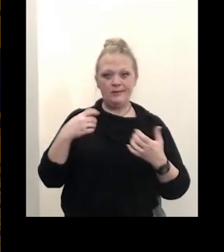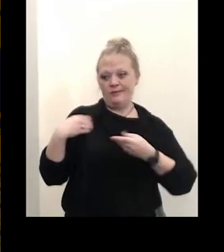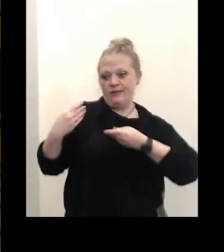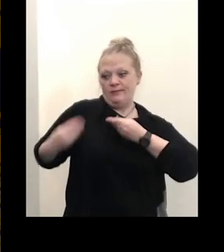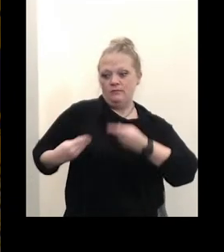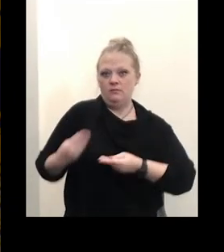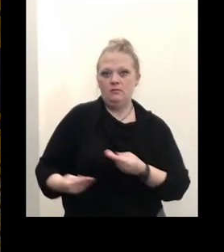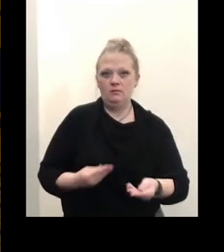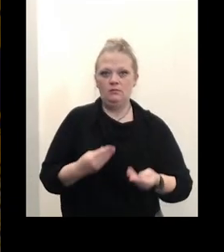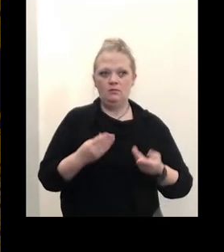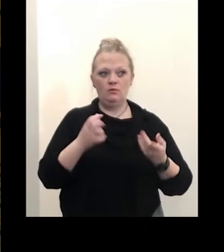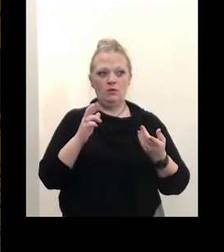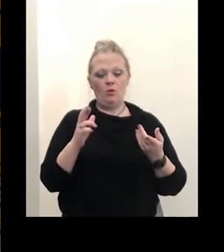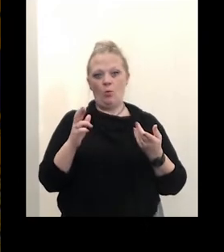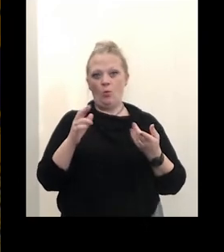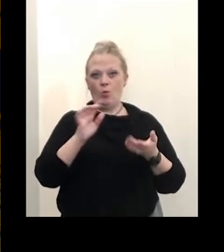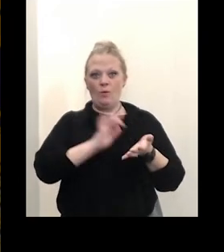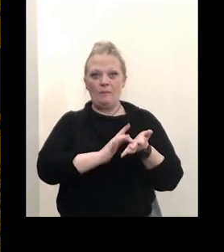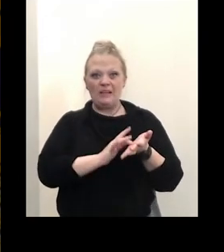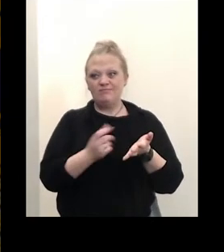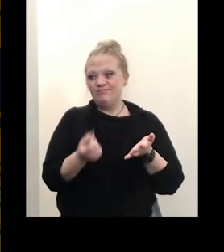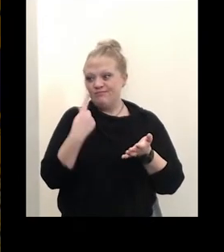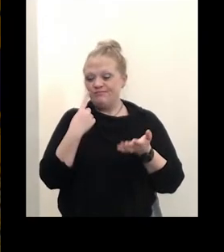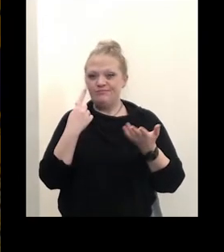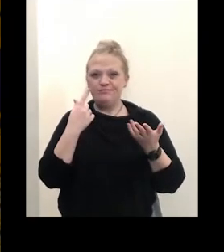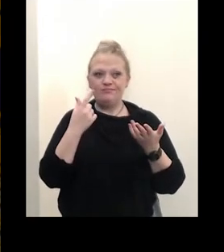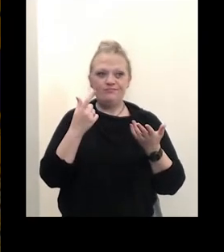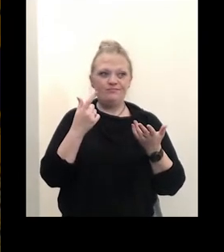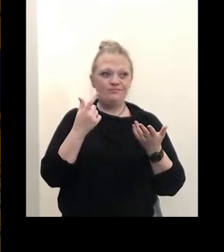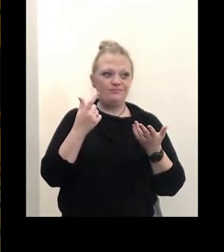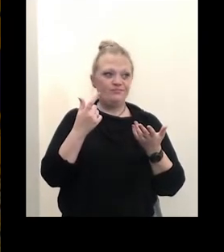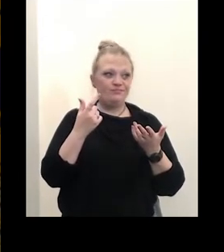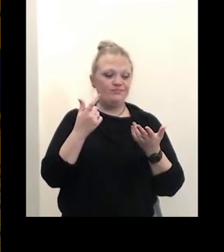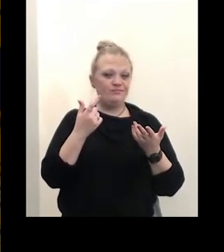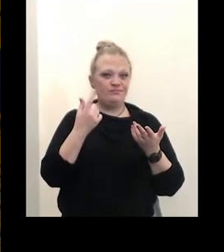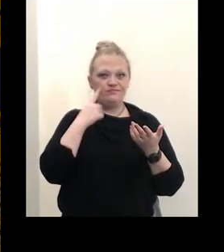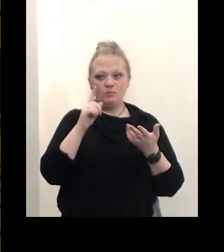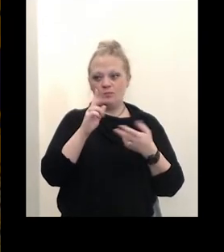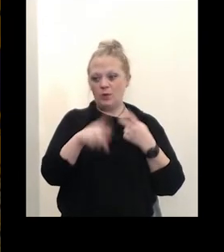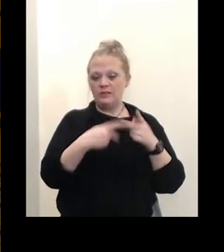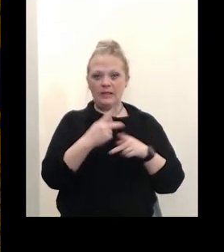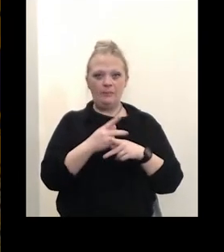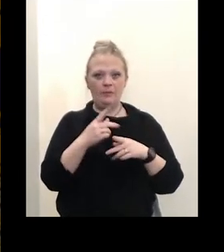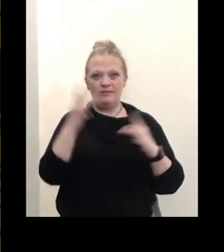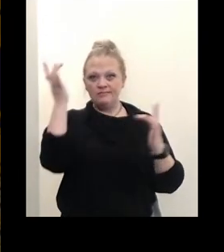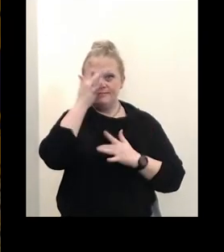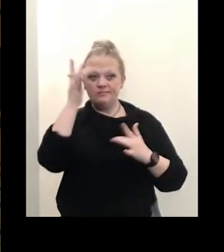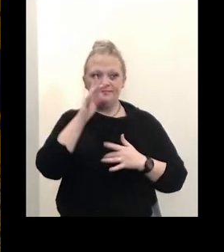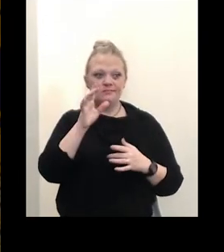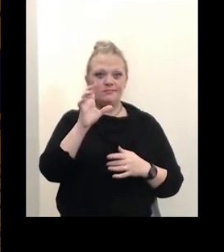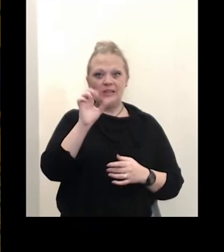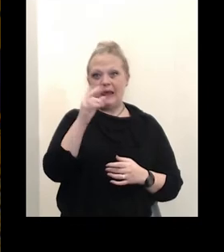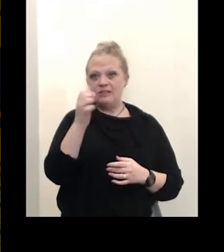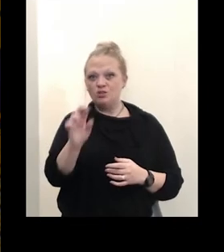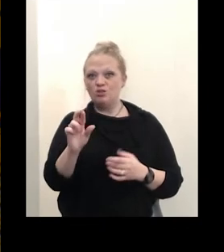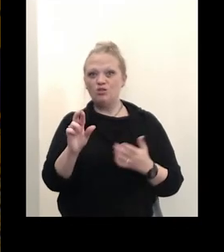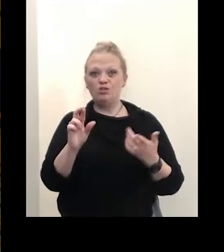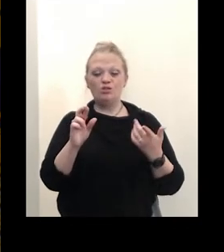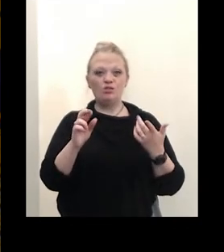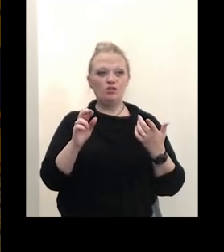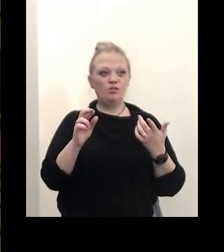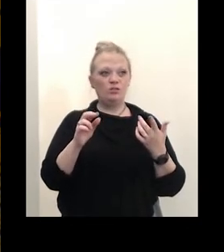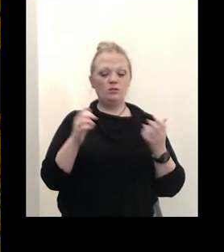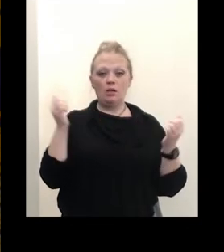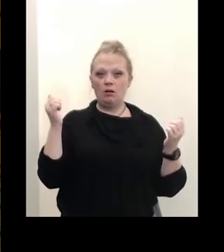they're receiving a medication for um for uh some type of autoimmune disease or for cancer you know everybody all our